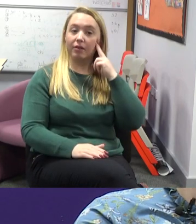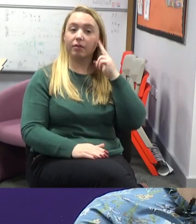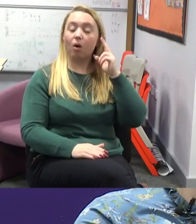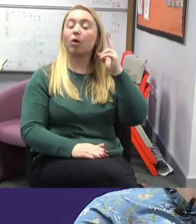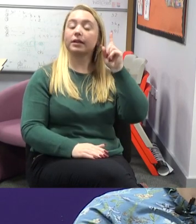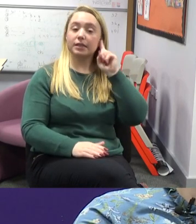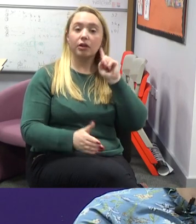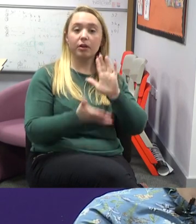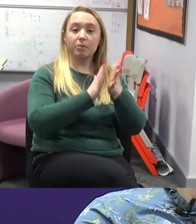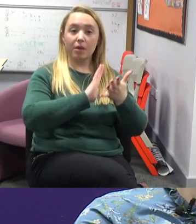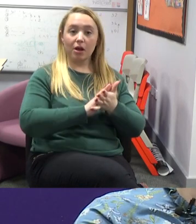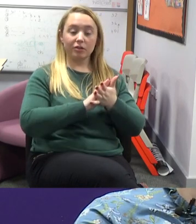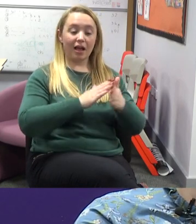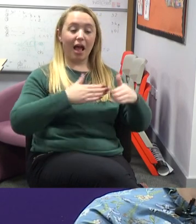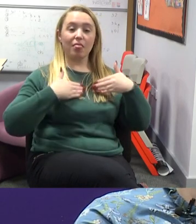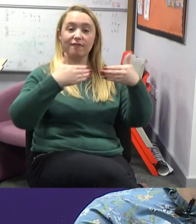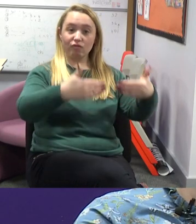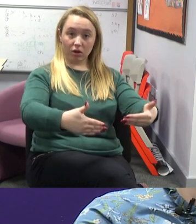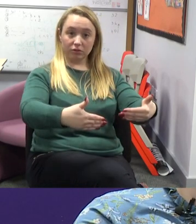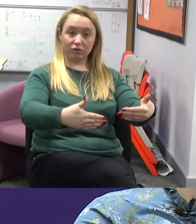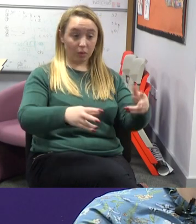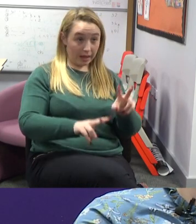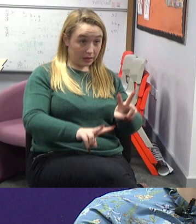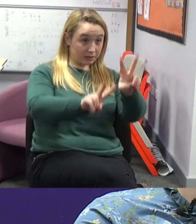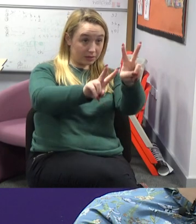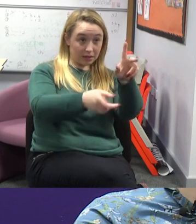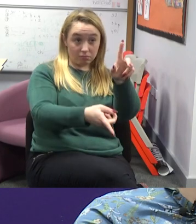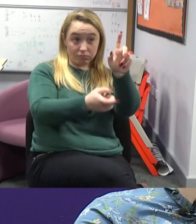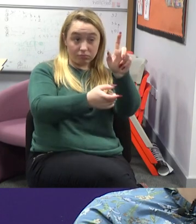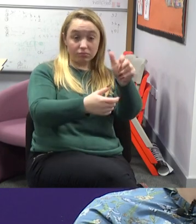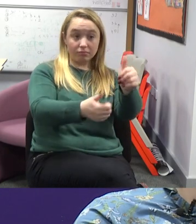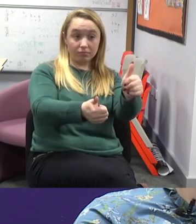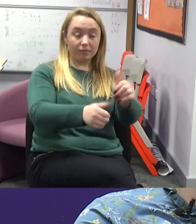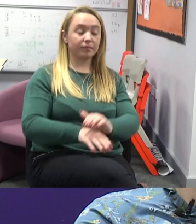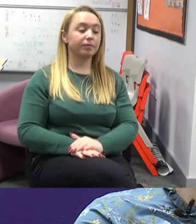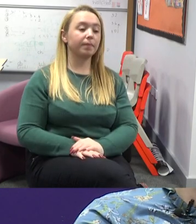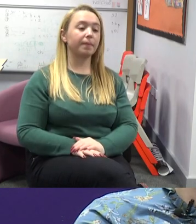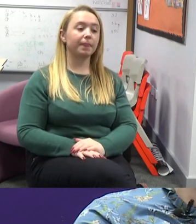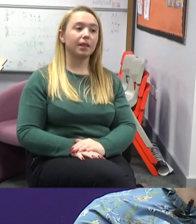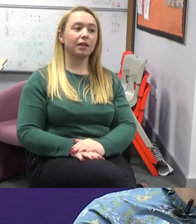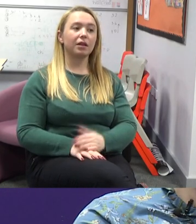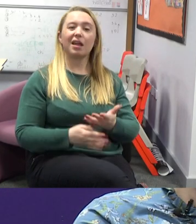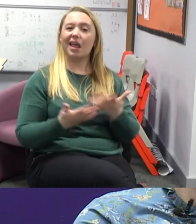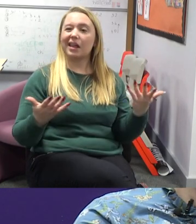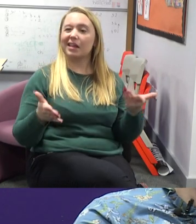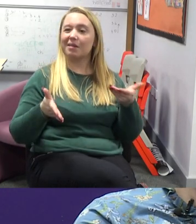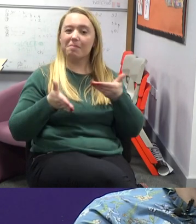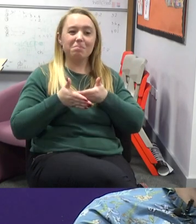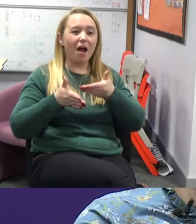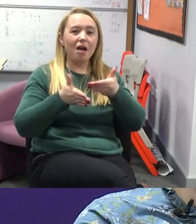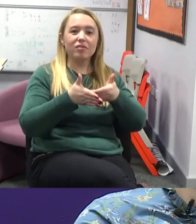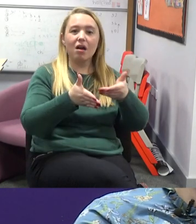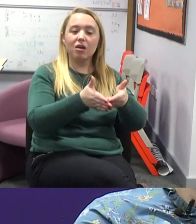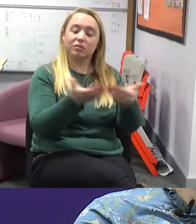on and we also try and make sure that any barriers that are there in their learning are